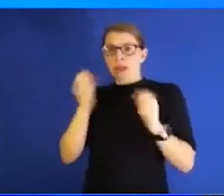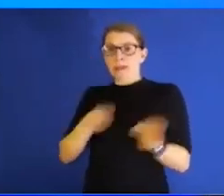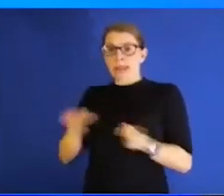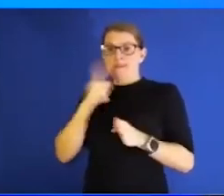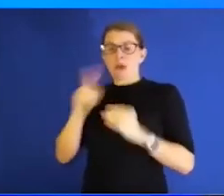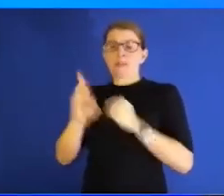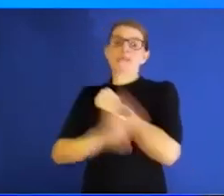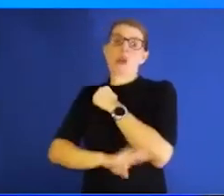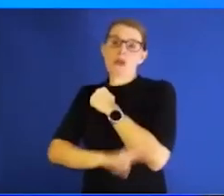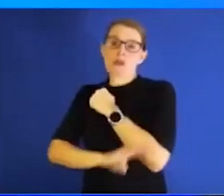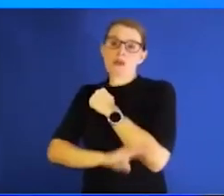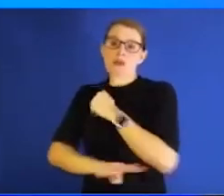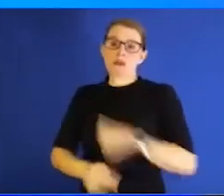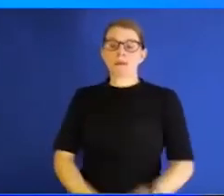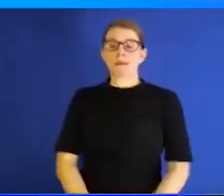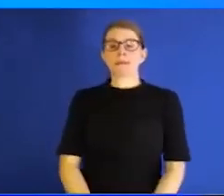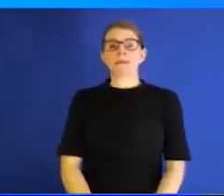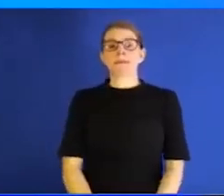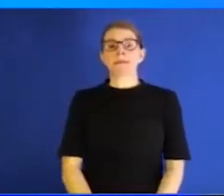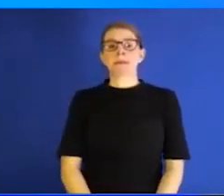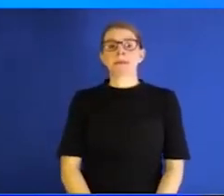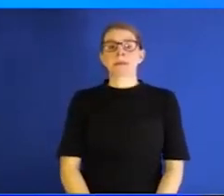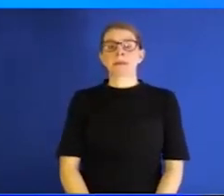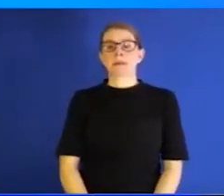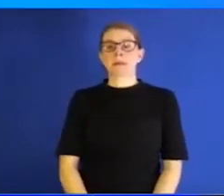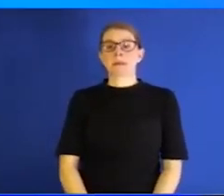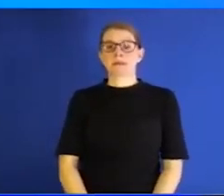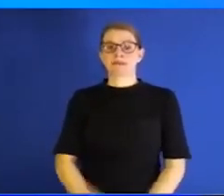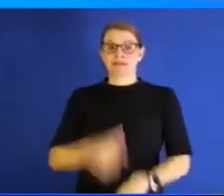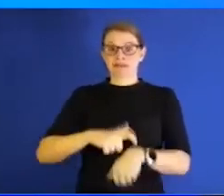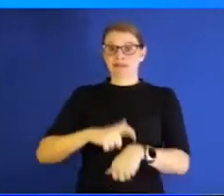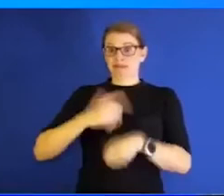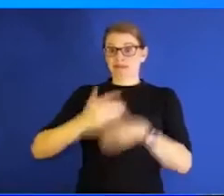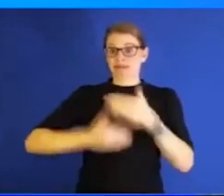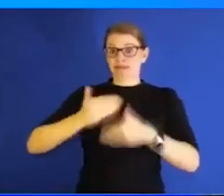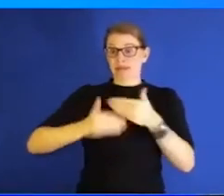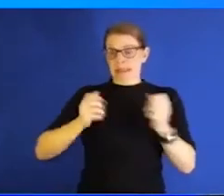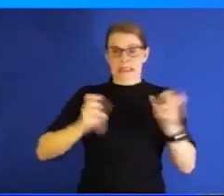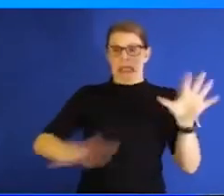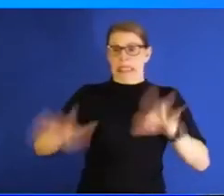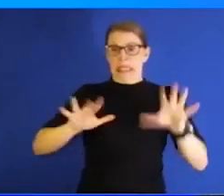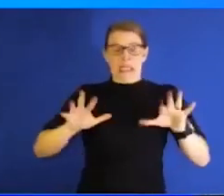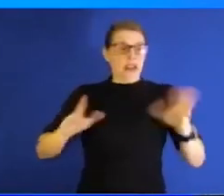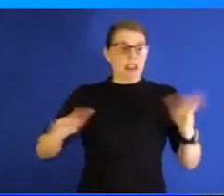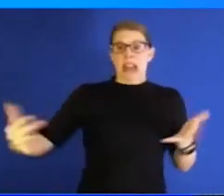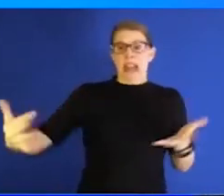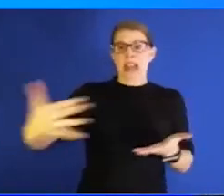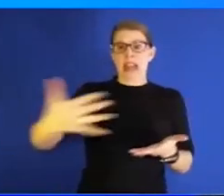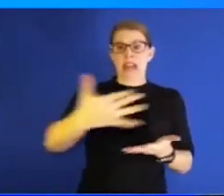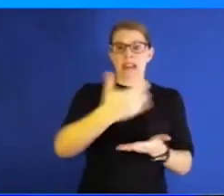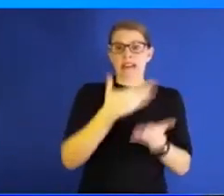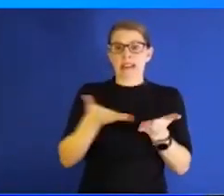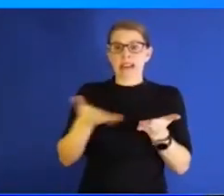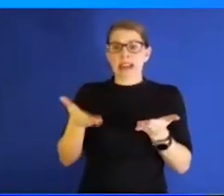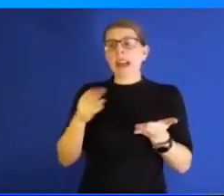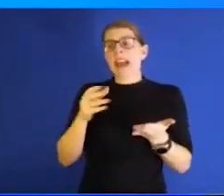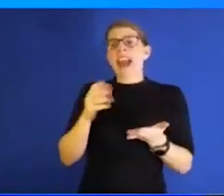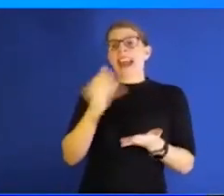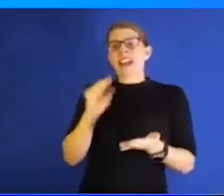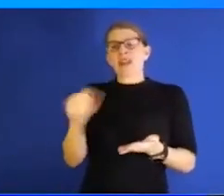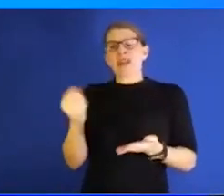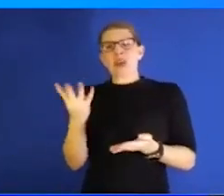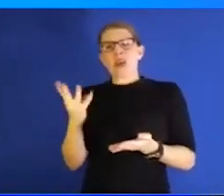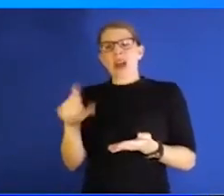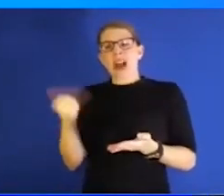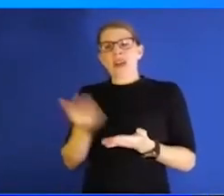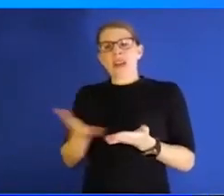you know, through that time, of course, we all had to get some supplies and a few other things. Obviously did not have